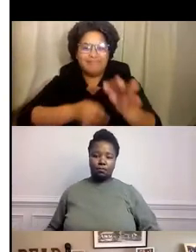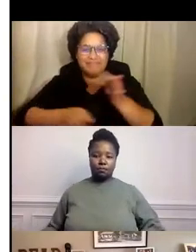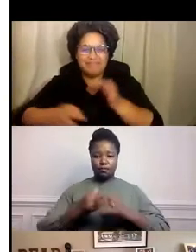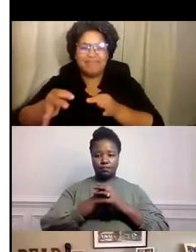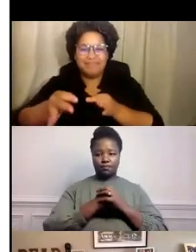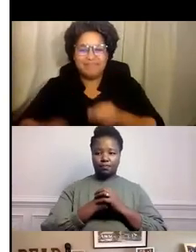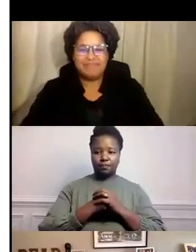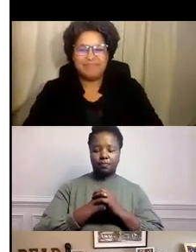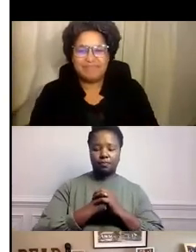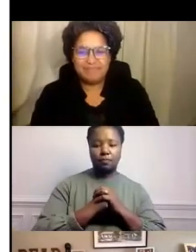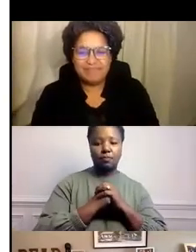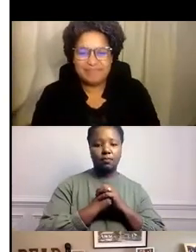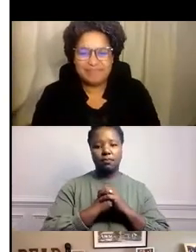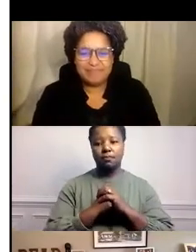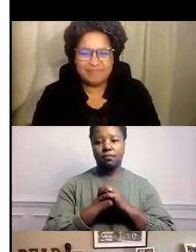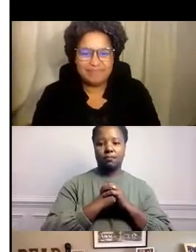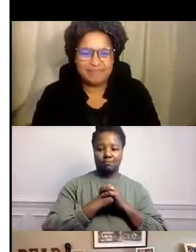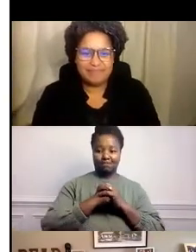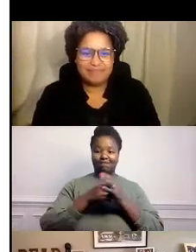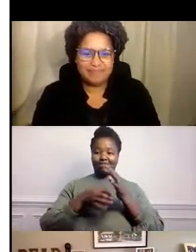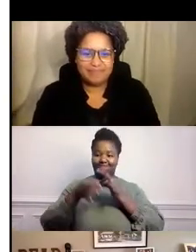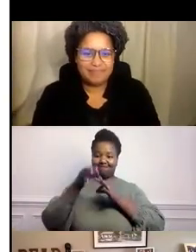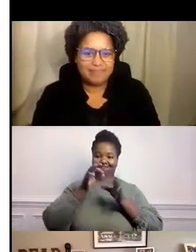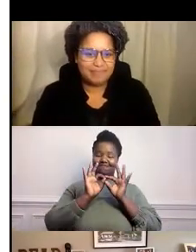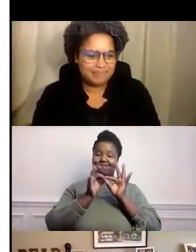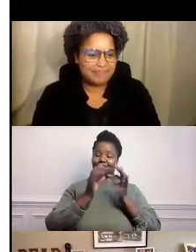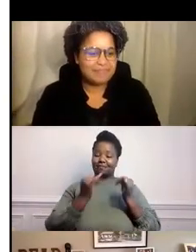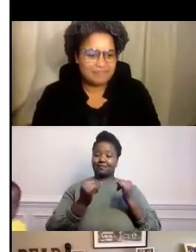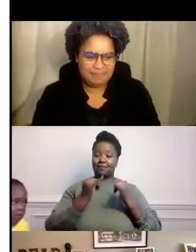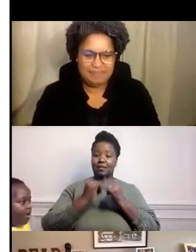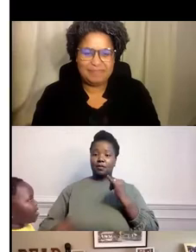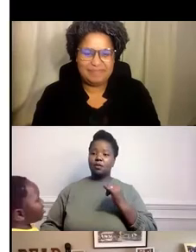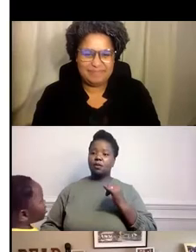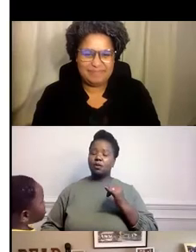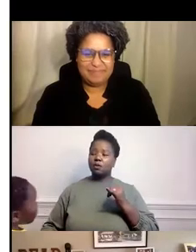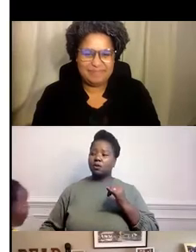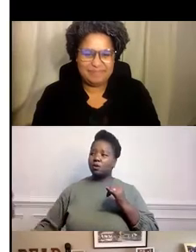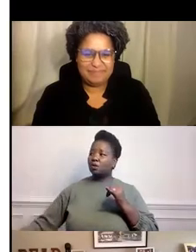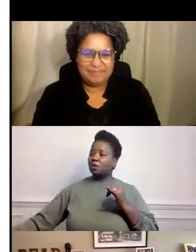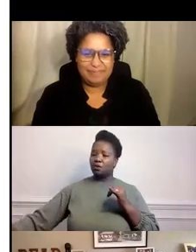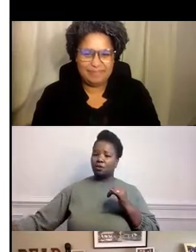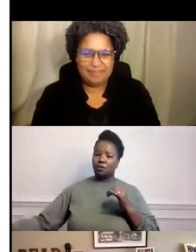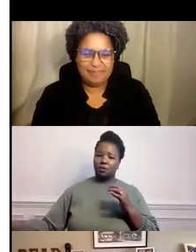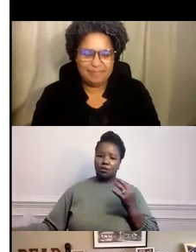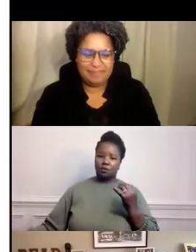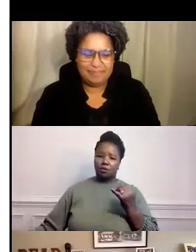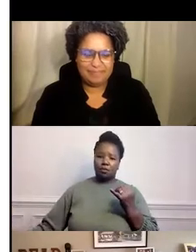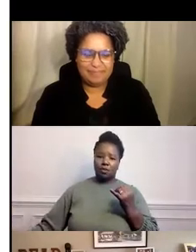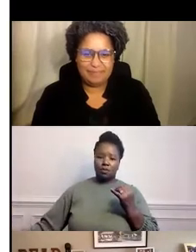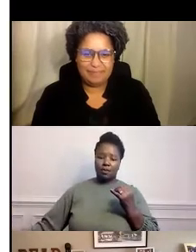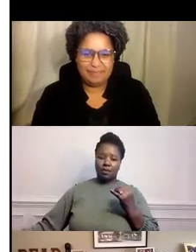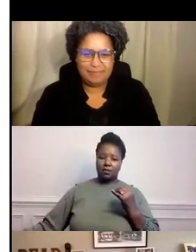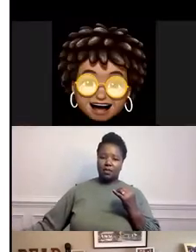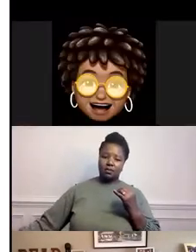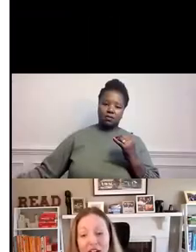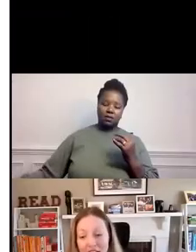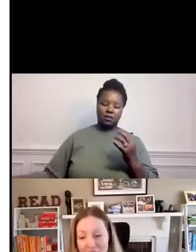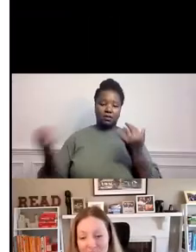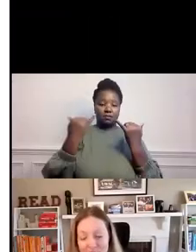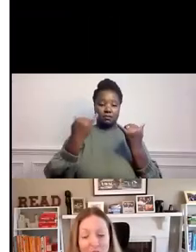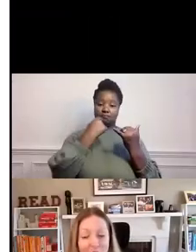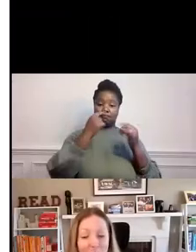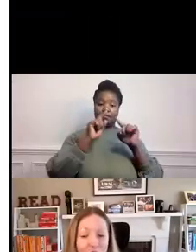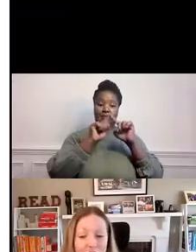the differences in outbreak rates and reopening strategies across different geographies will really matter.